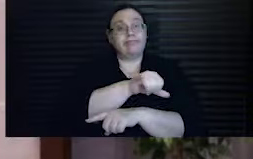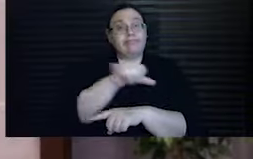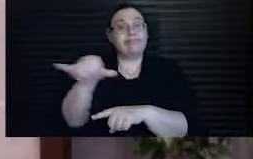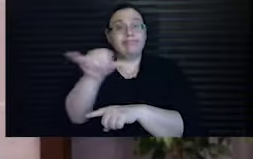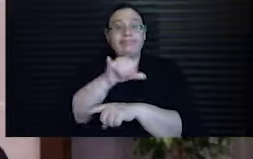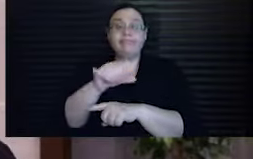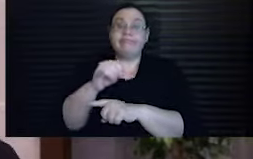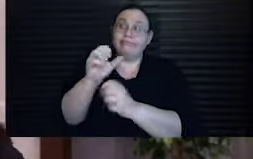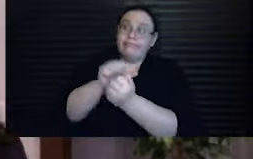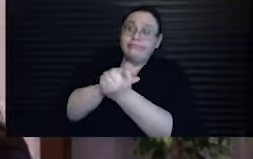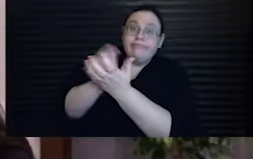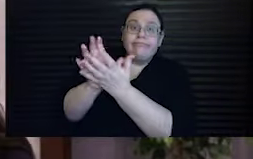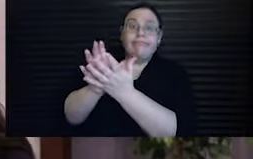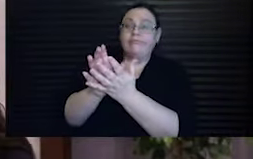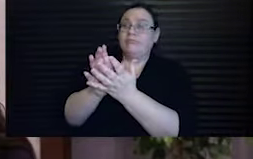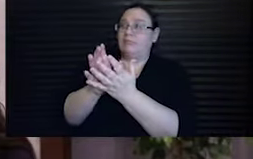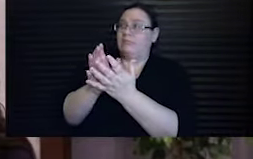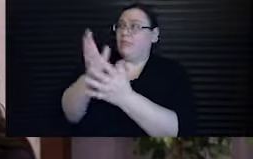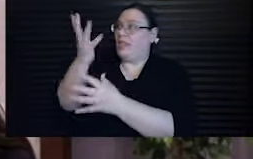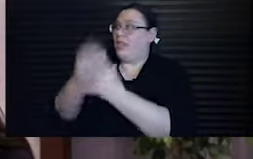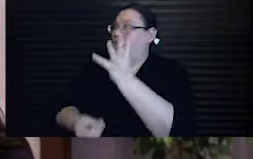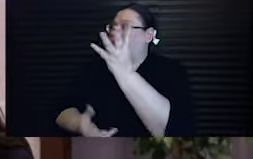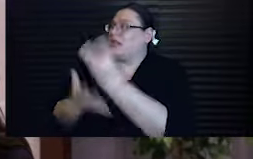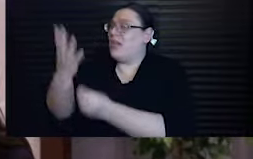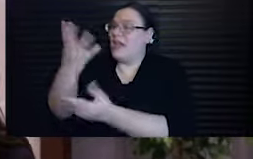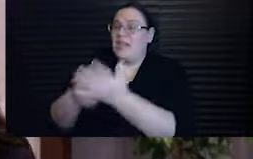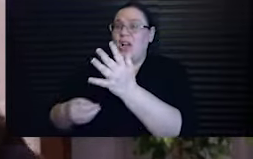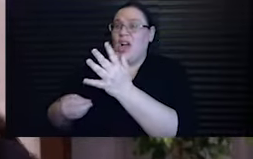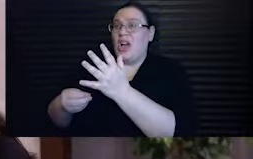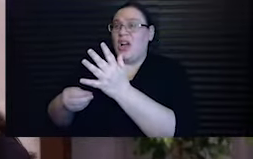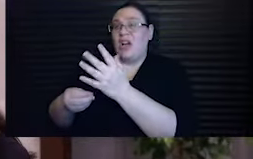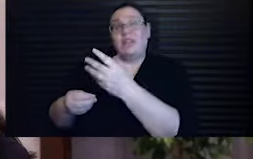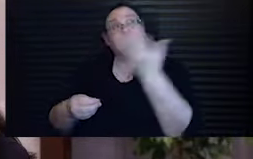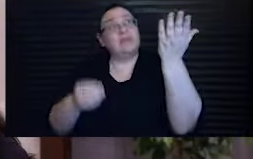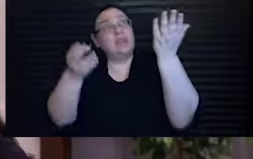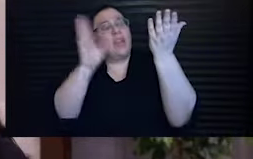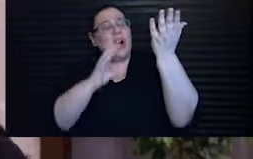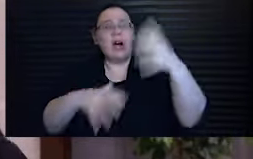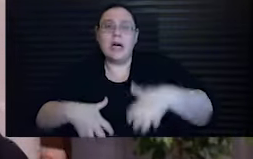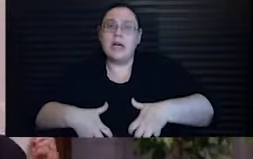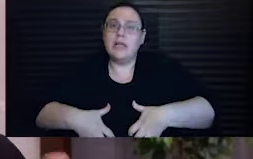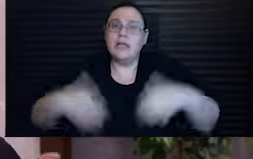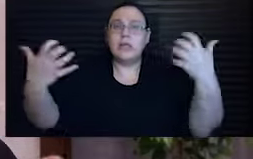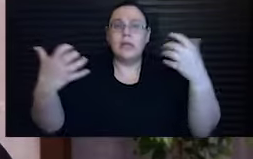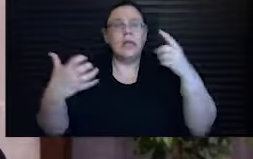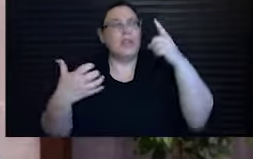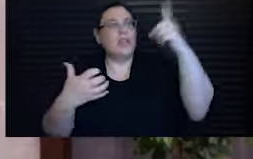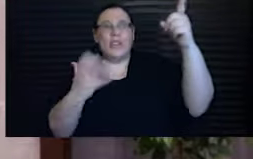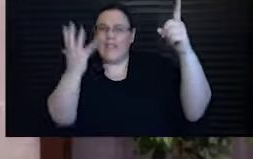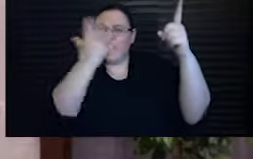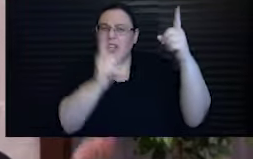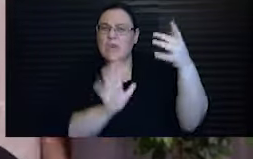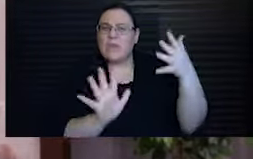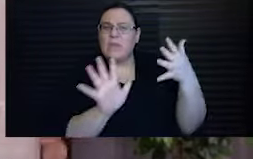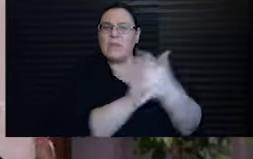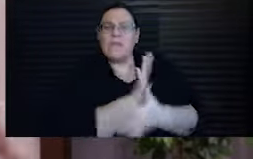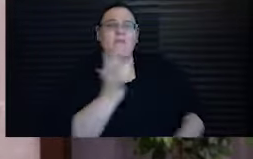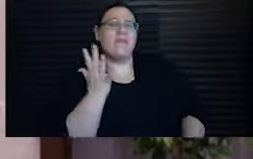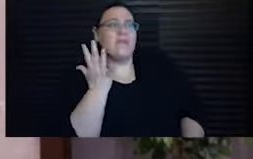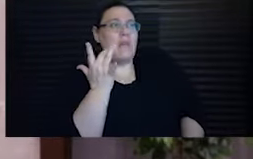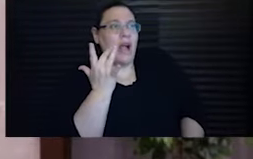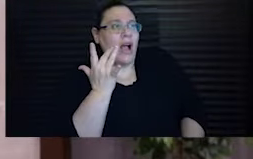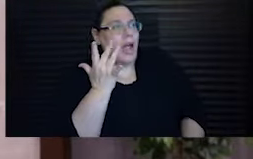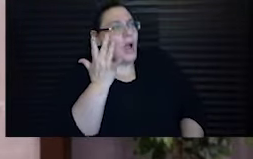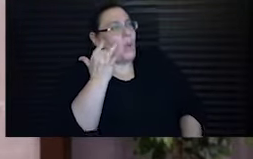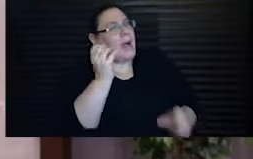landscape of loss, turns to God in rage. Why do you hide your face? Why have you